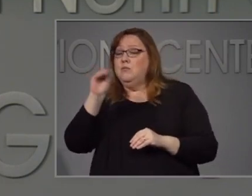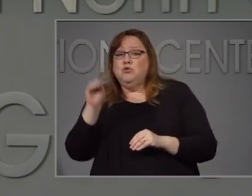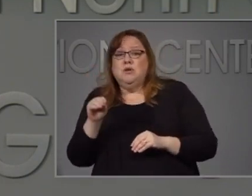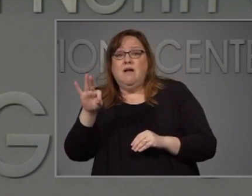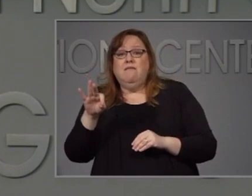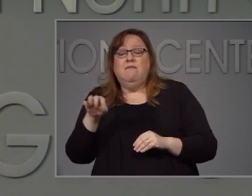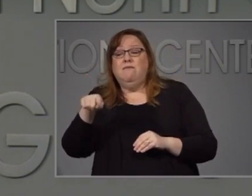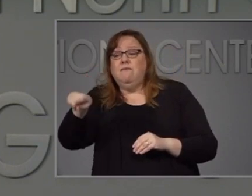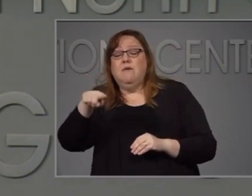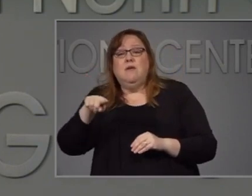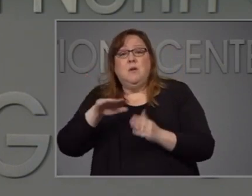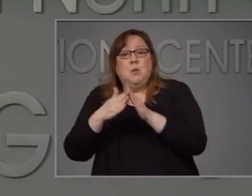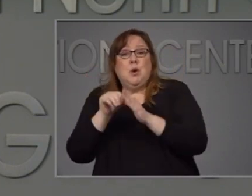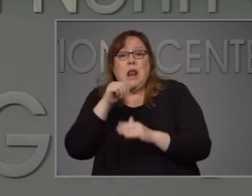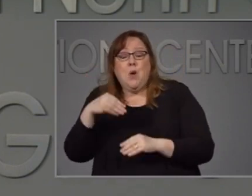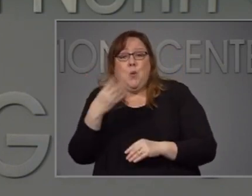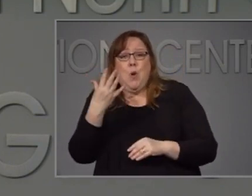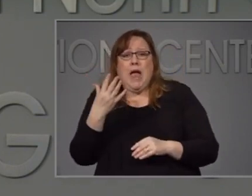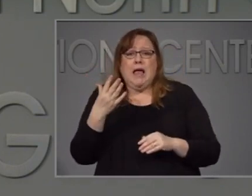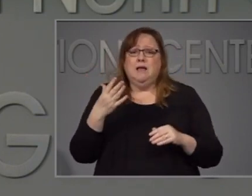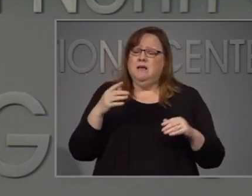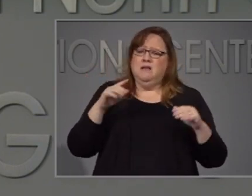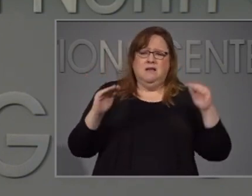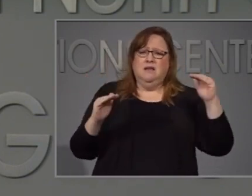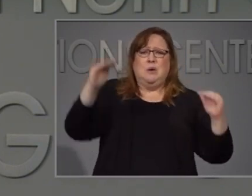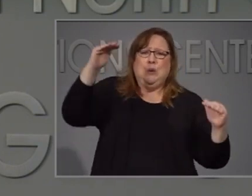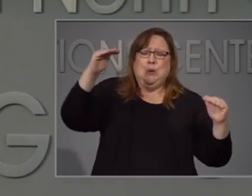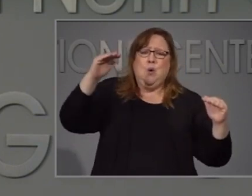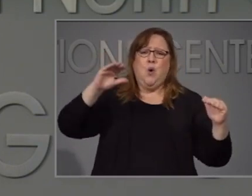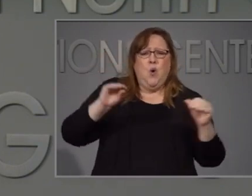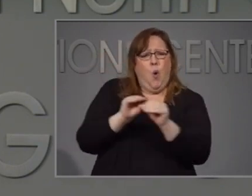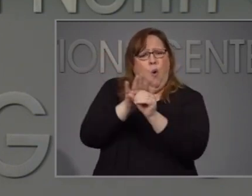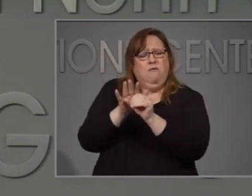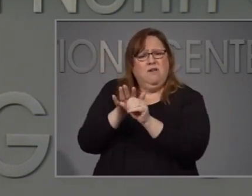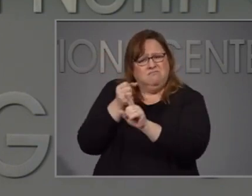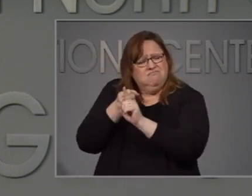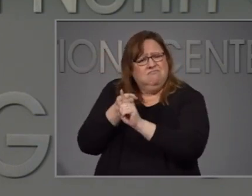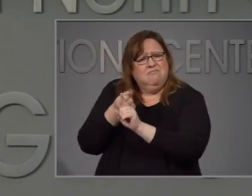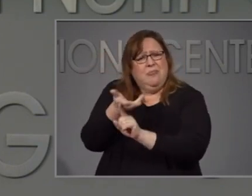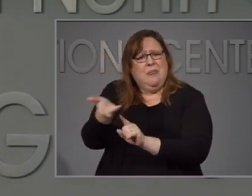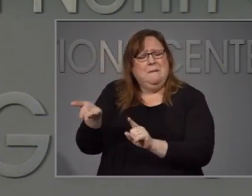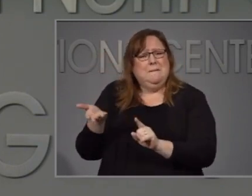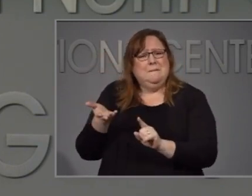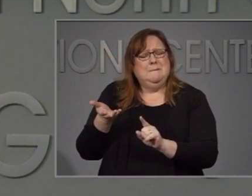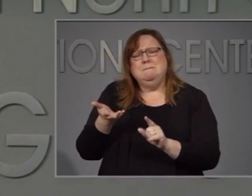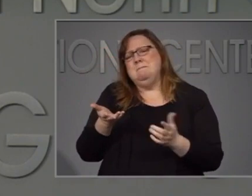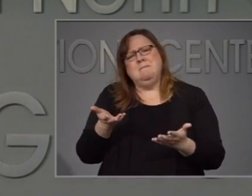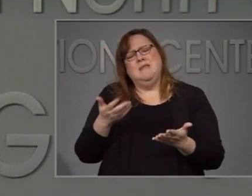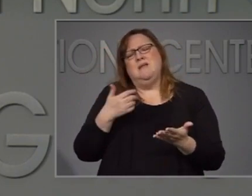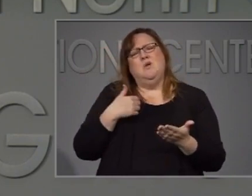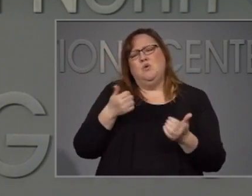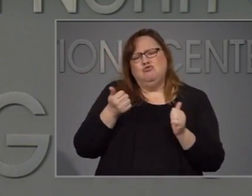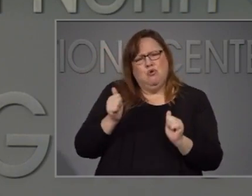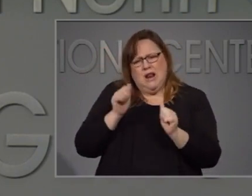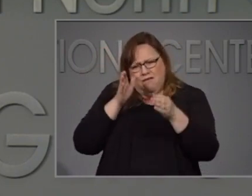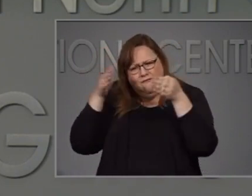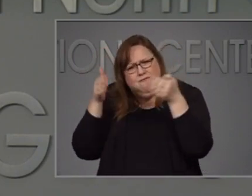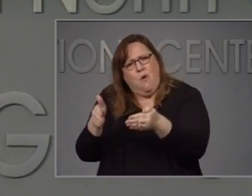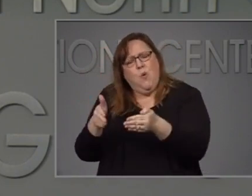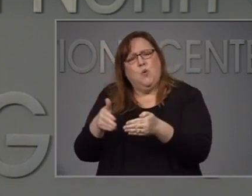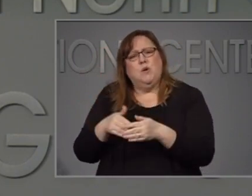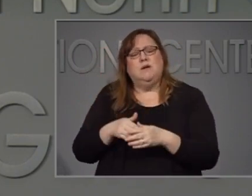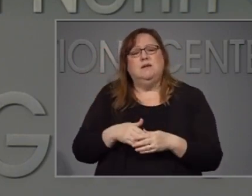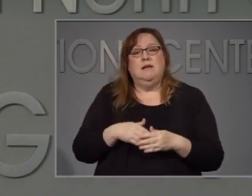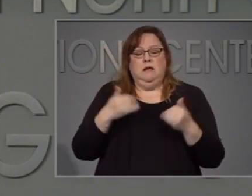of the health disparities and frustrations that are out there, and we're trying to focus on that. But we